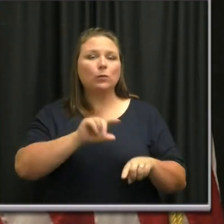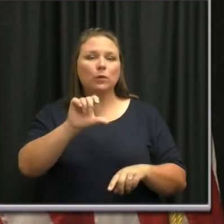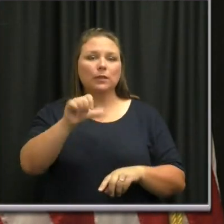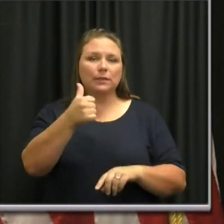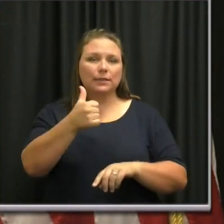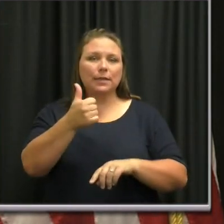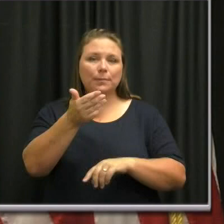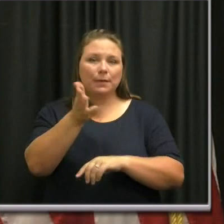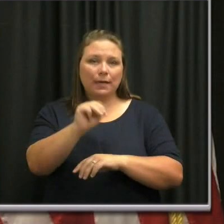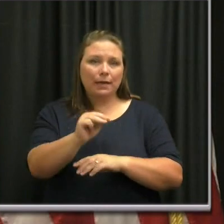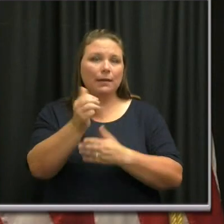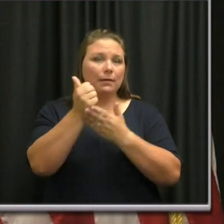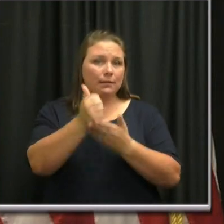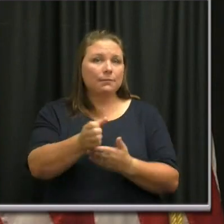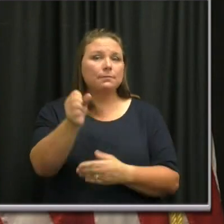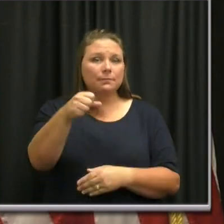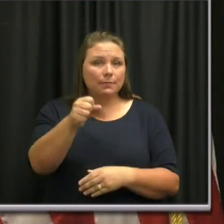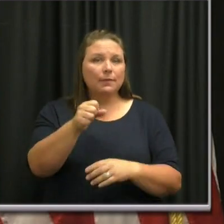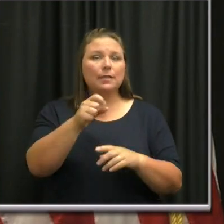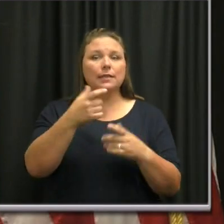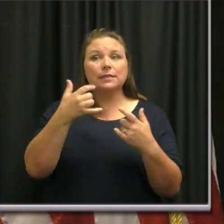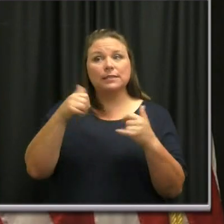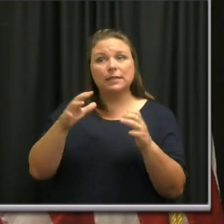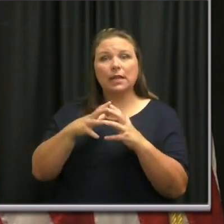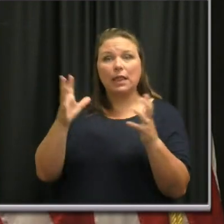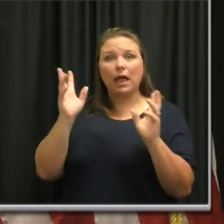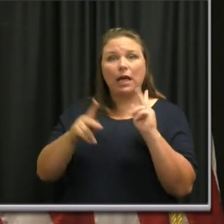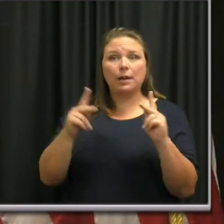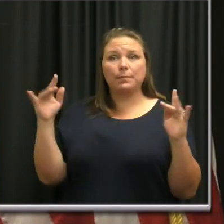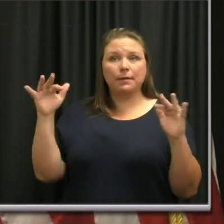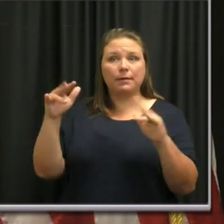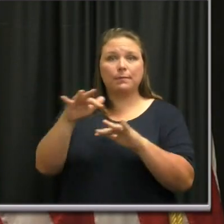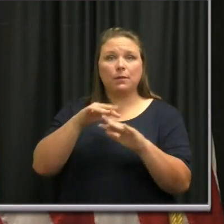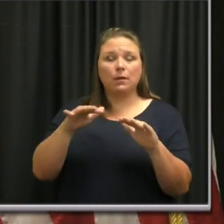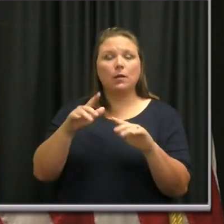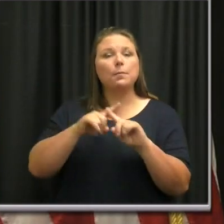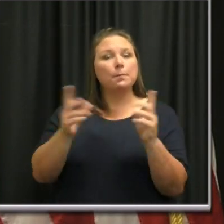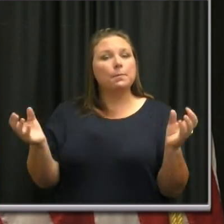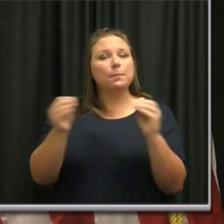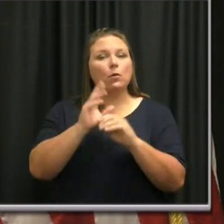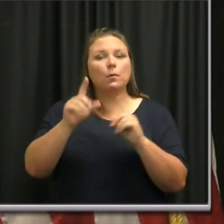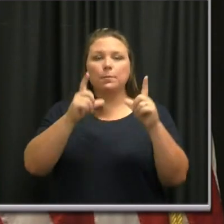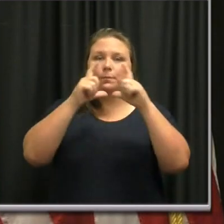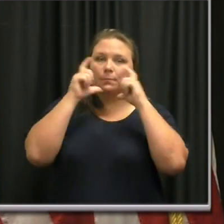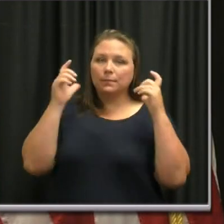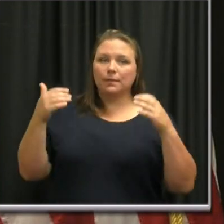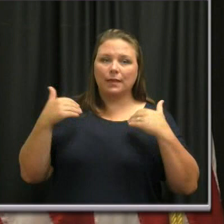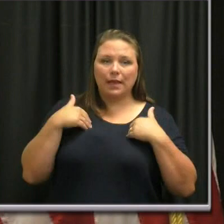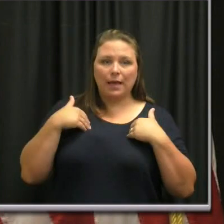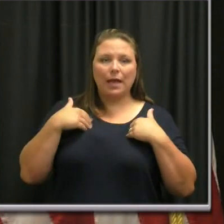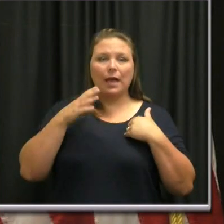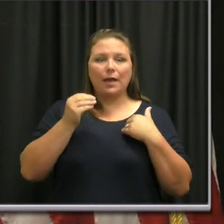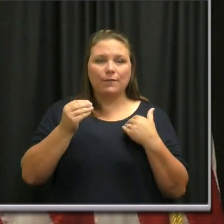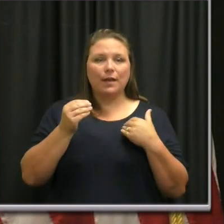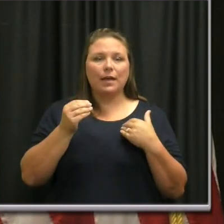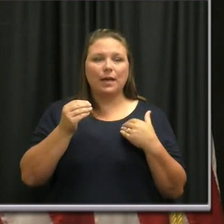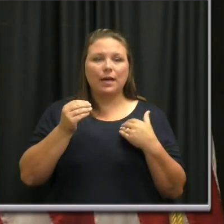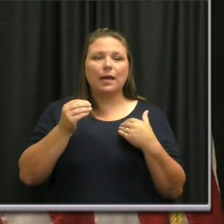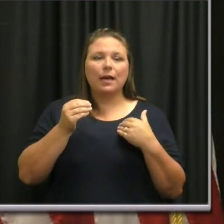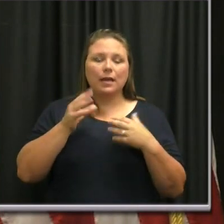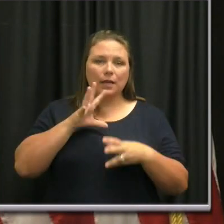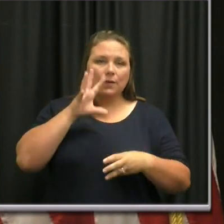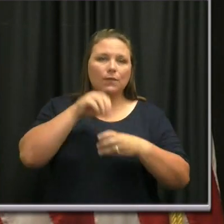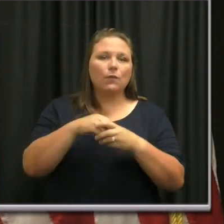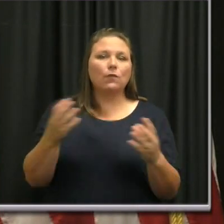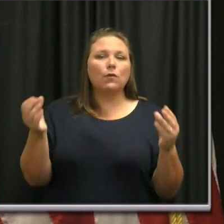'clock did help. There's still a lot of people, many more people are wearing masks and engaging in better